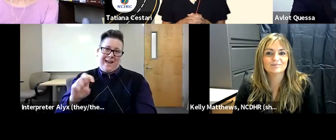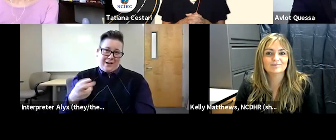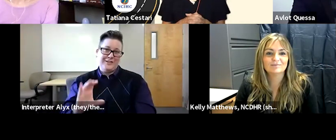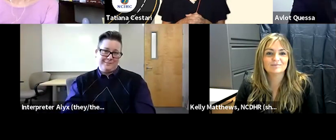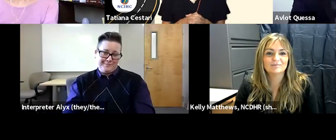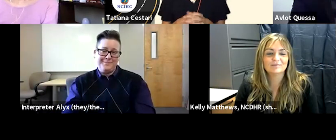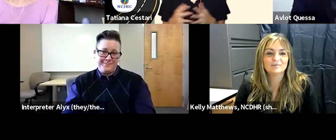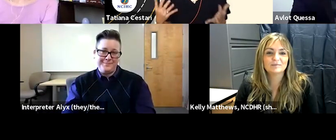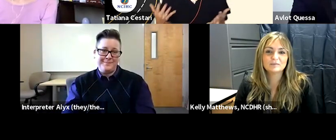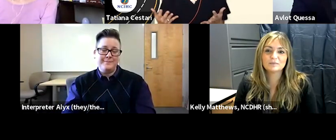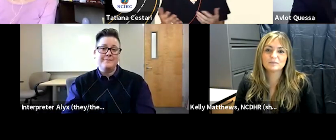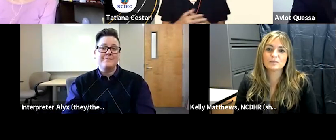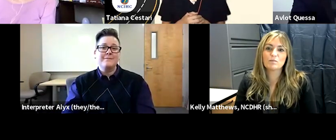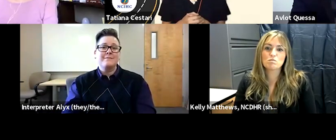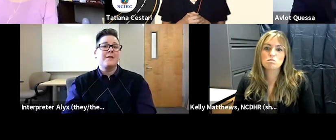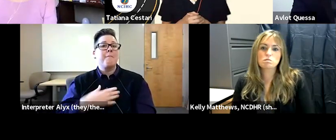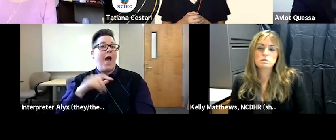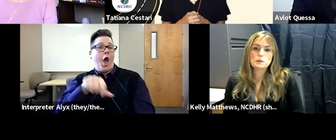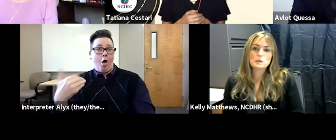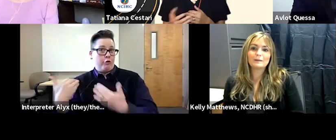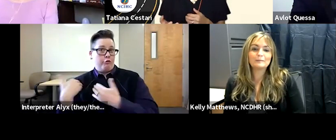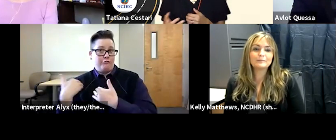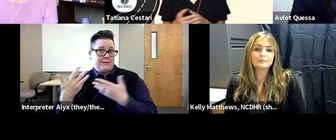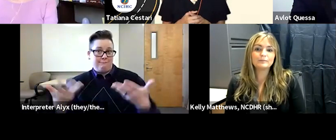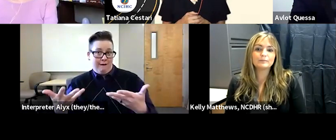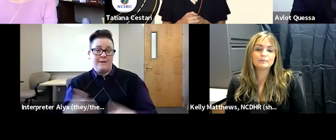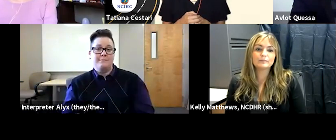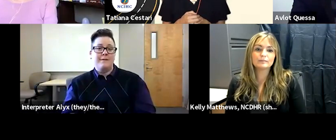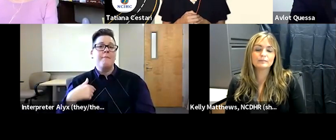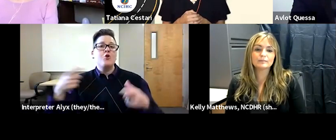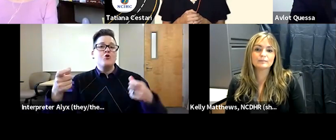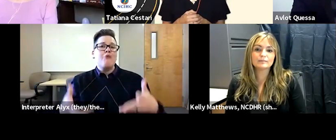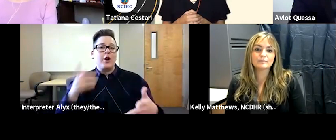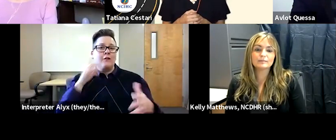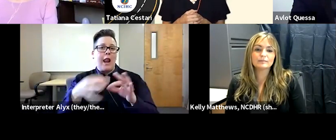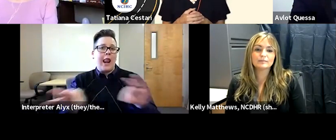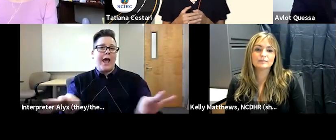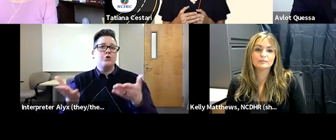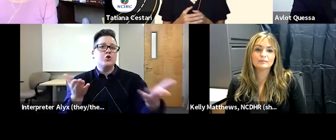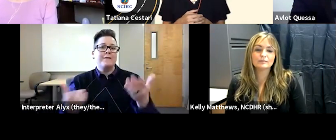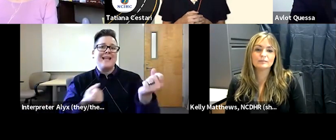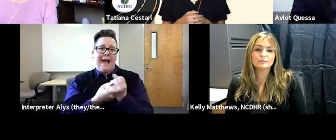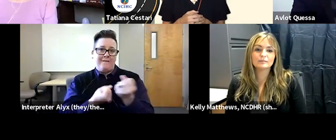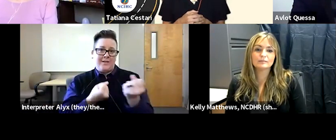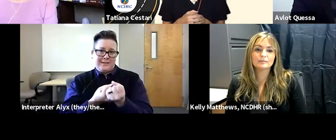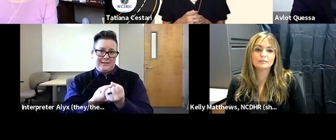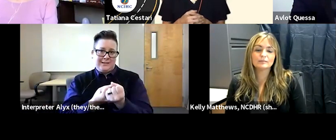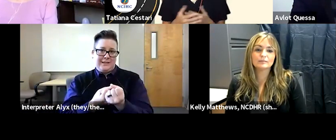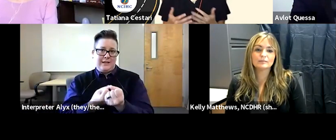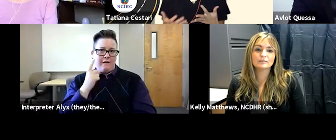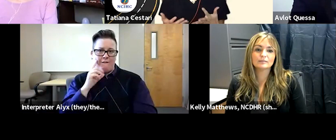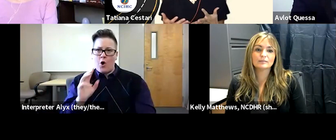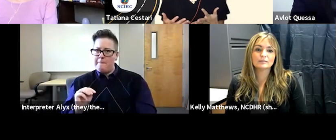nchc the other hat i wear is a director of language service advocacy at marty by up health